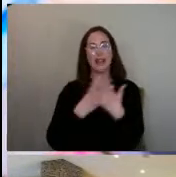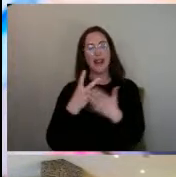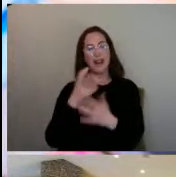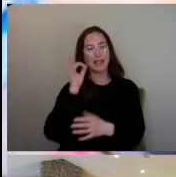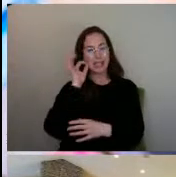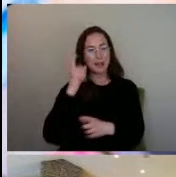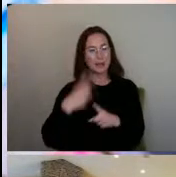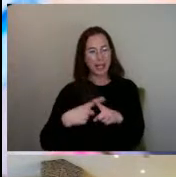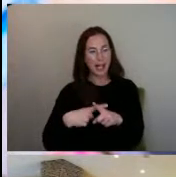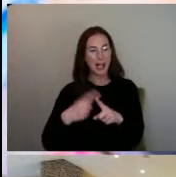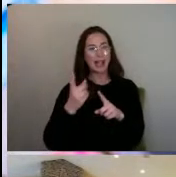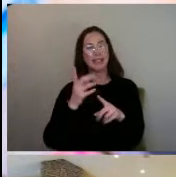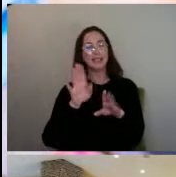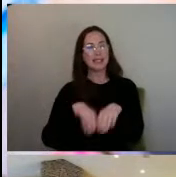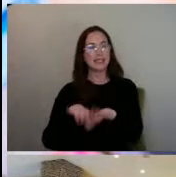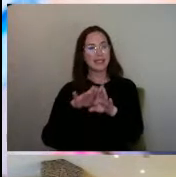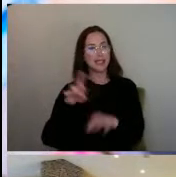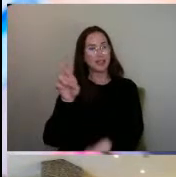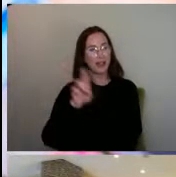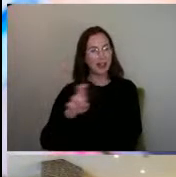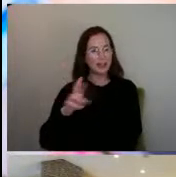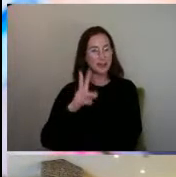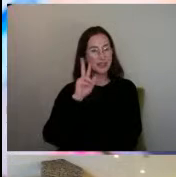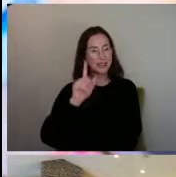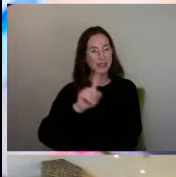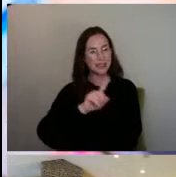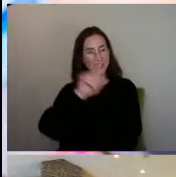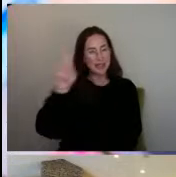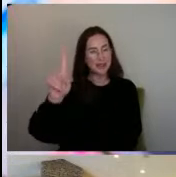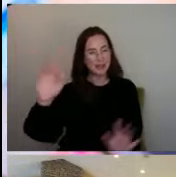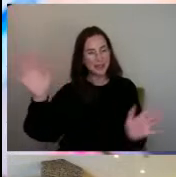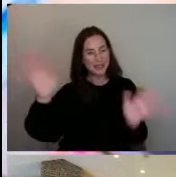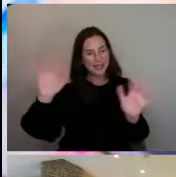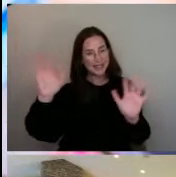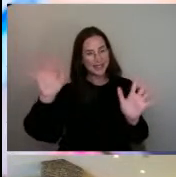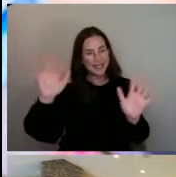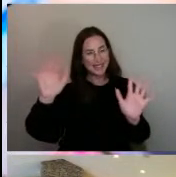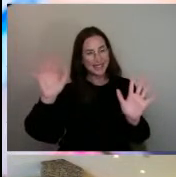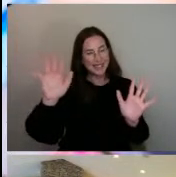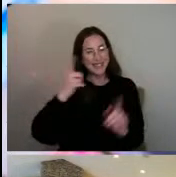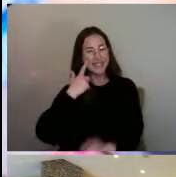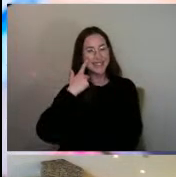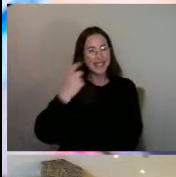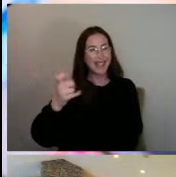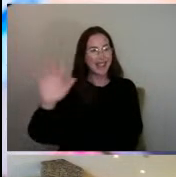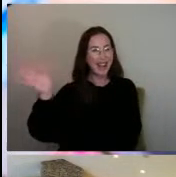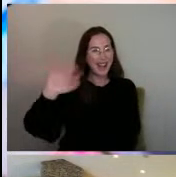National Lottery. And we'll see you next week. Thanks very much. Goodbye. Goodbye.